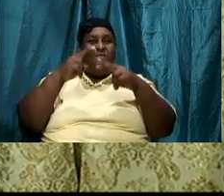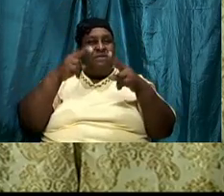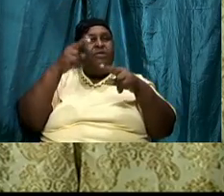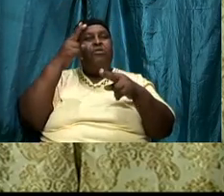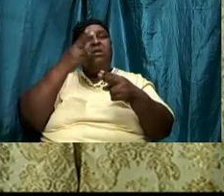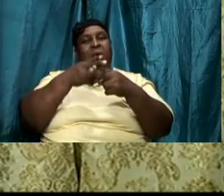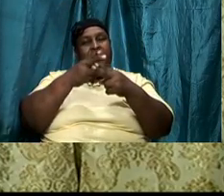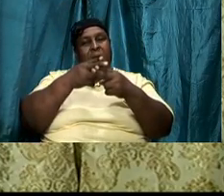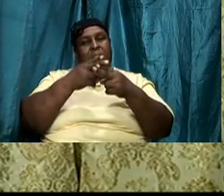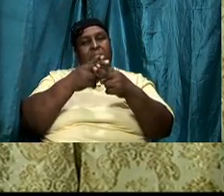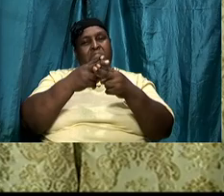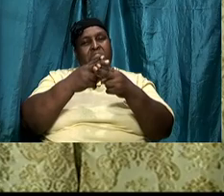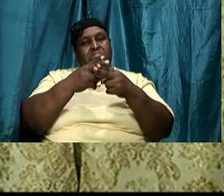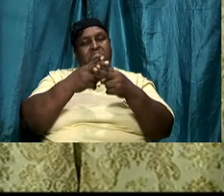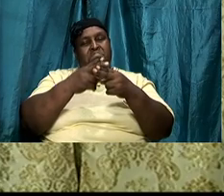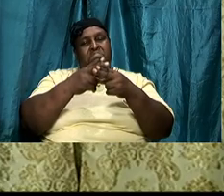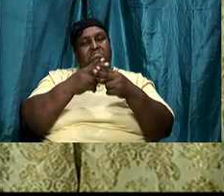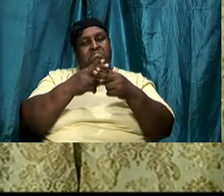name